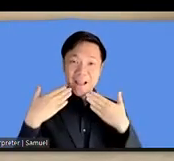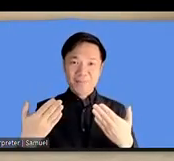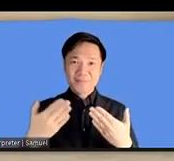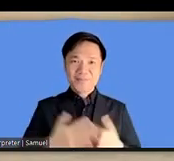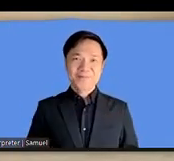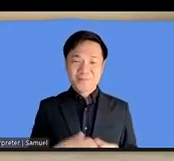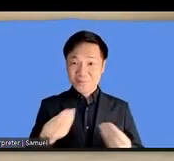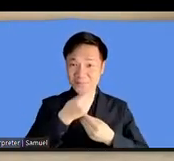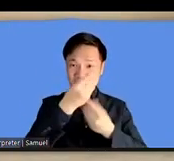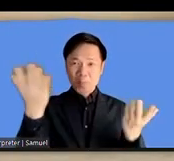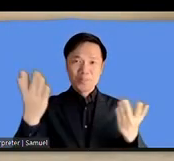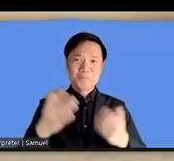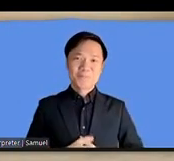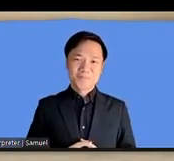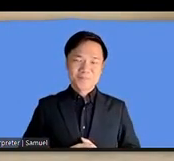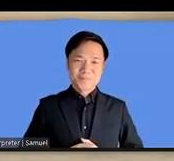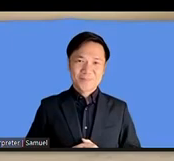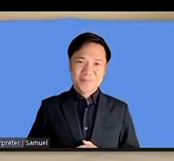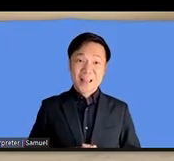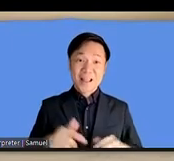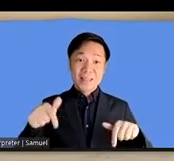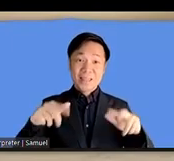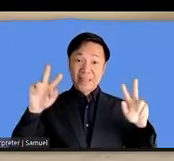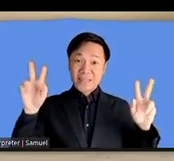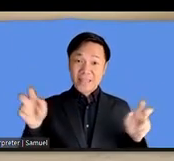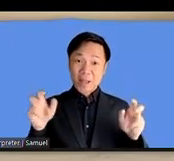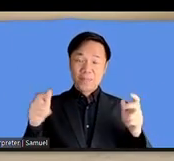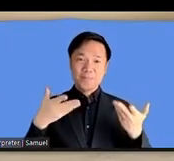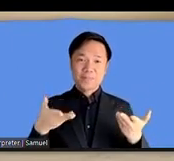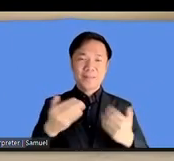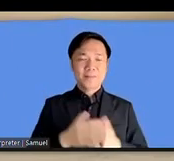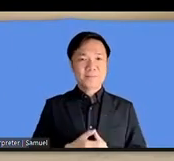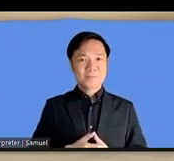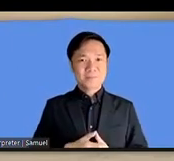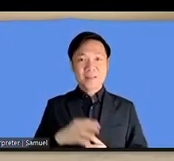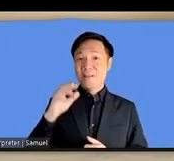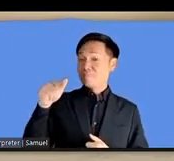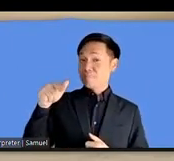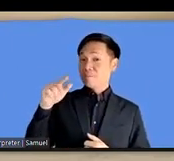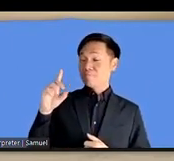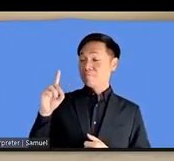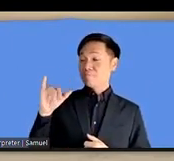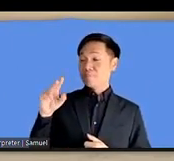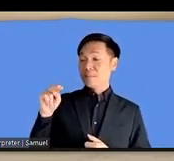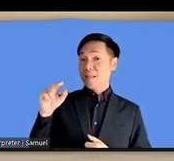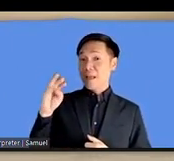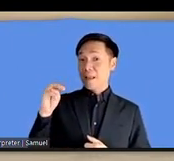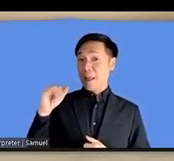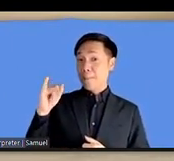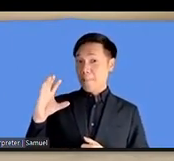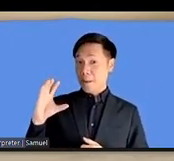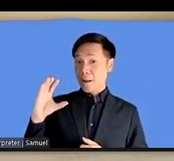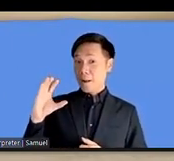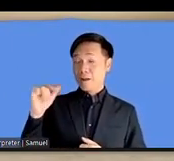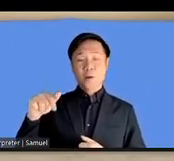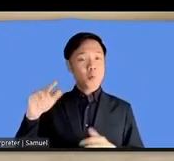uh the main session of the dynamic of the of all the dynamic coalitions